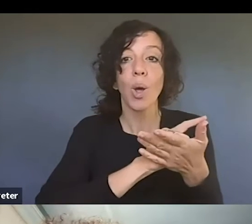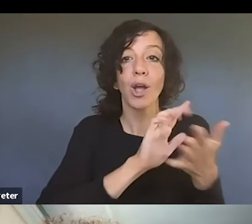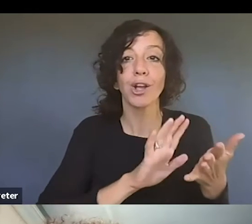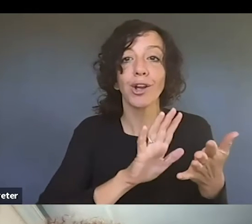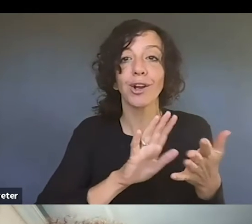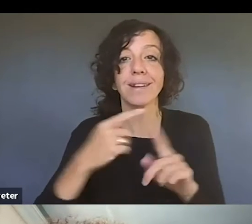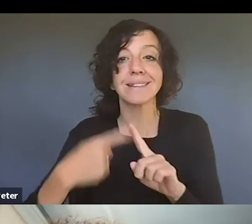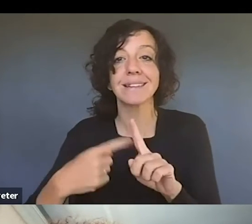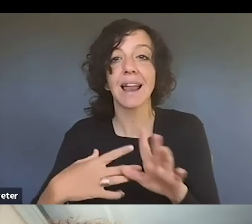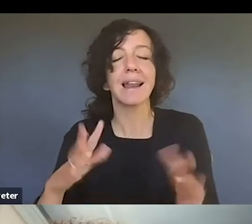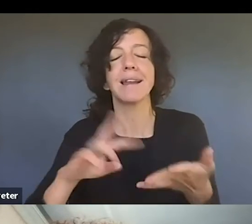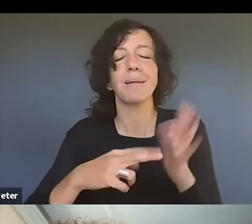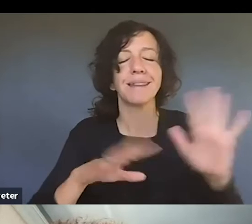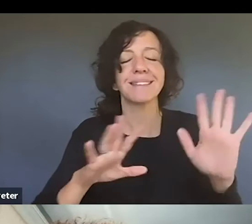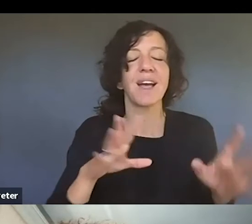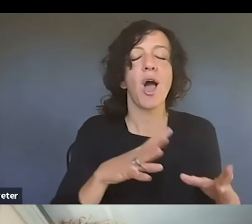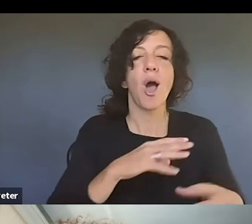um, tenant, uh,